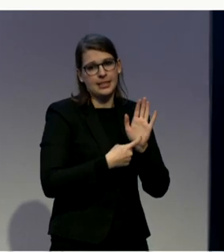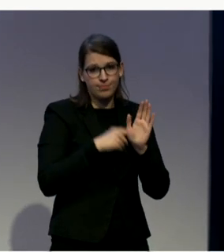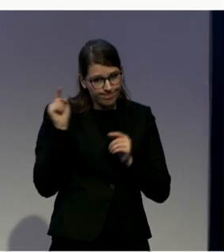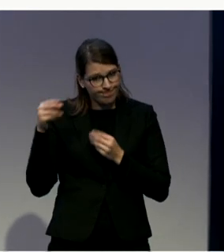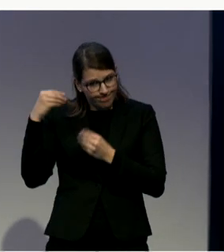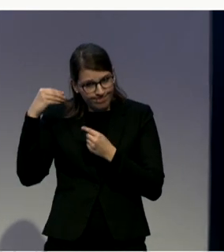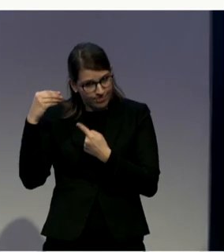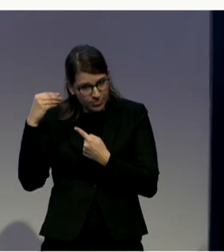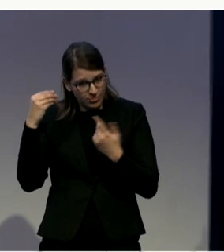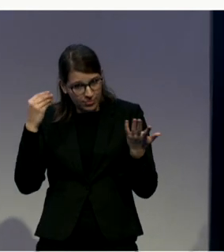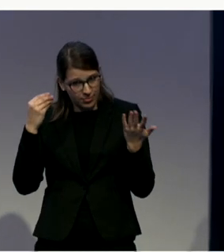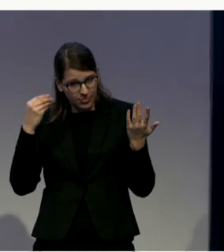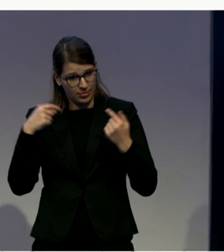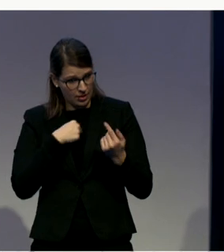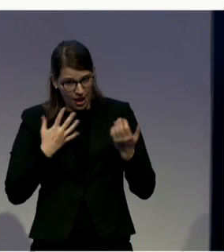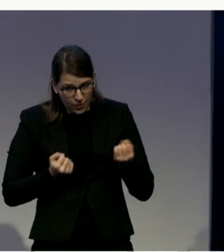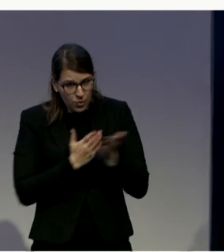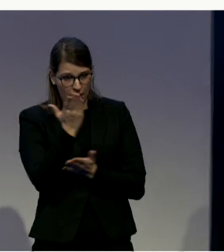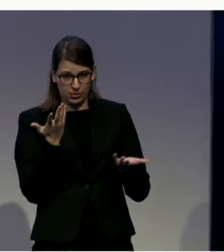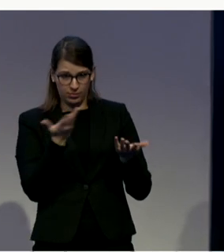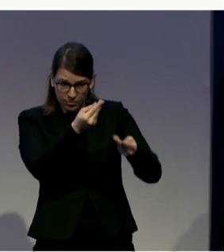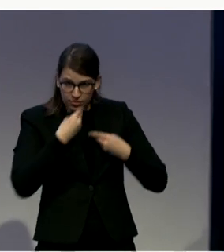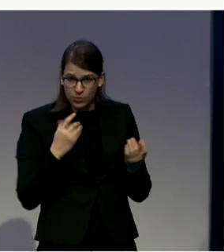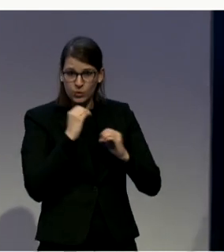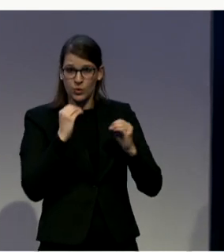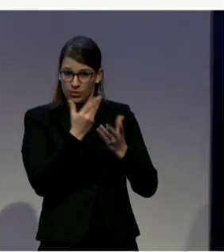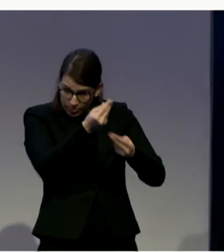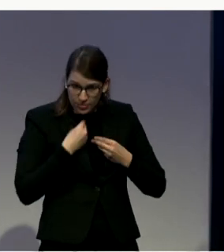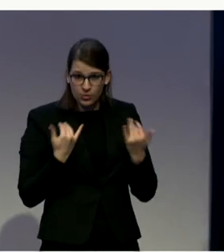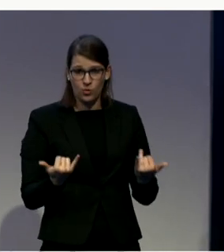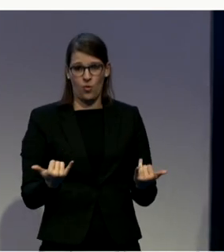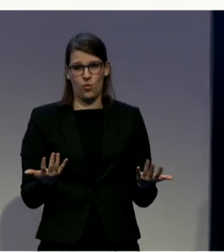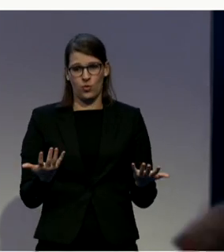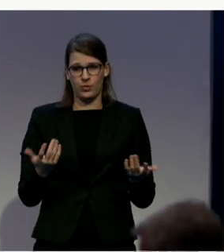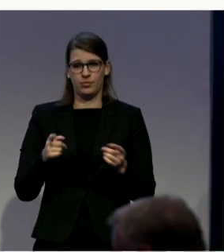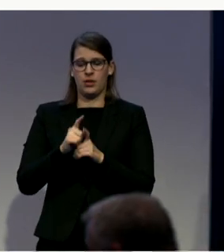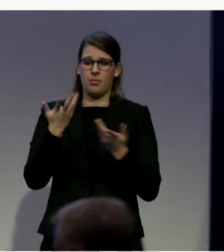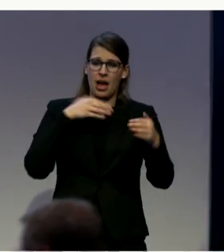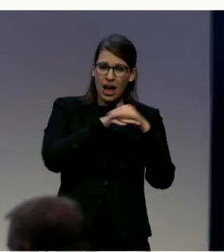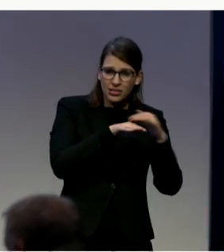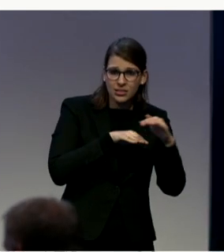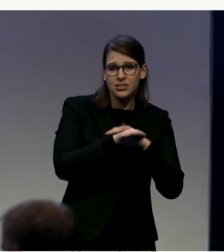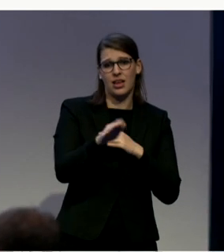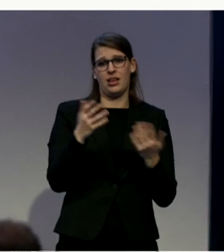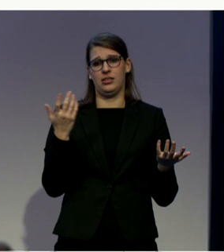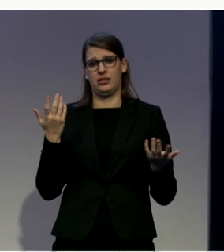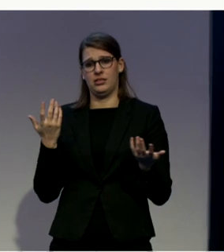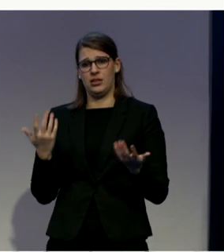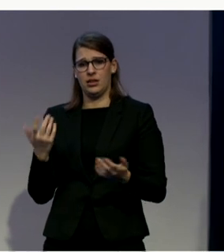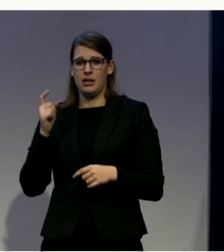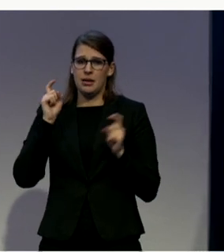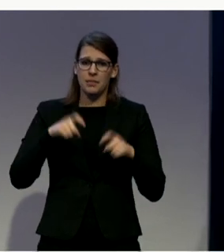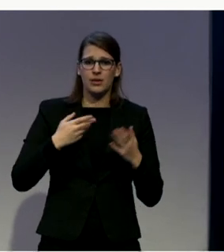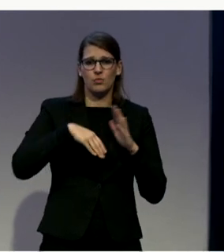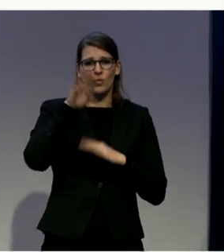Social inclusion, accessibility. Everything needs more strong consensus of the